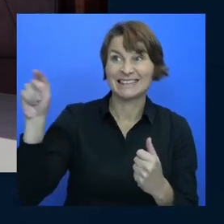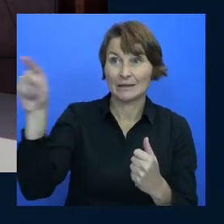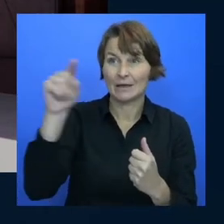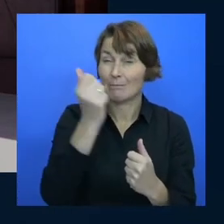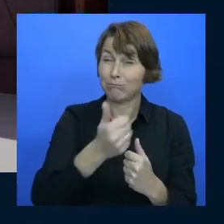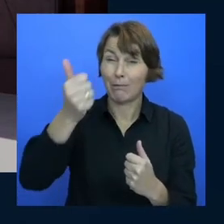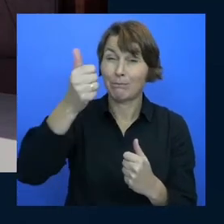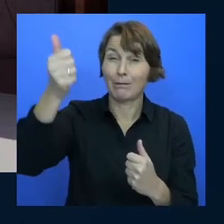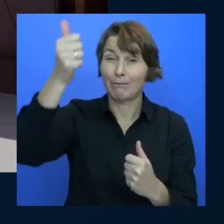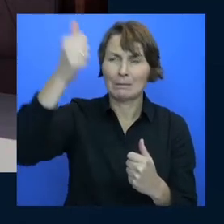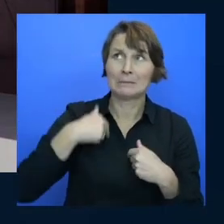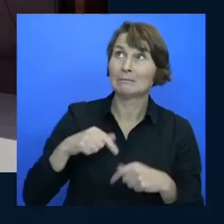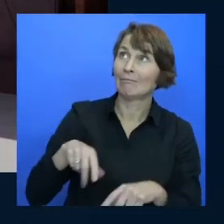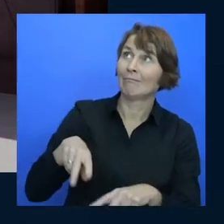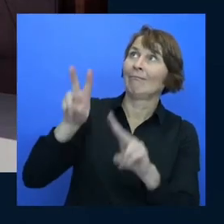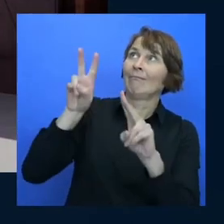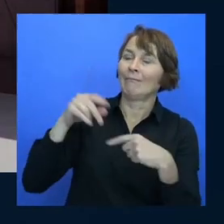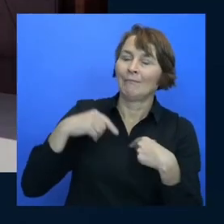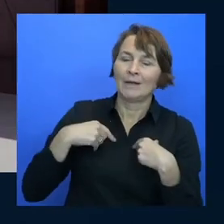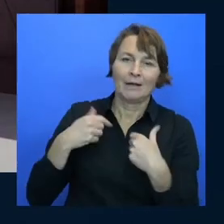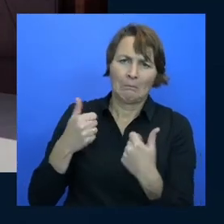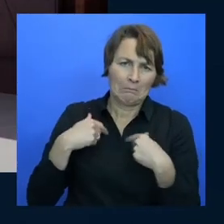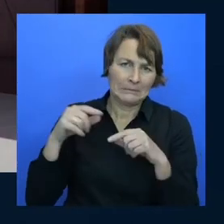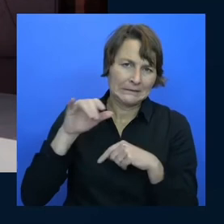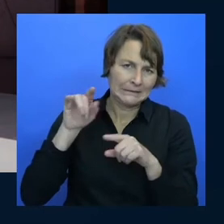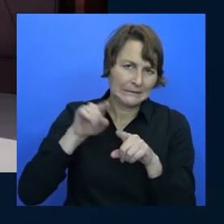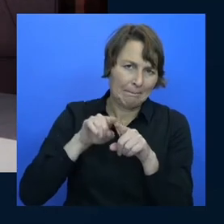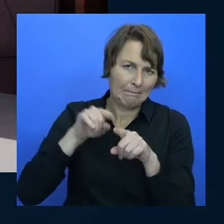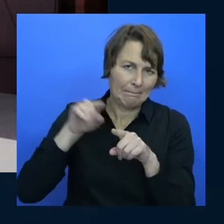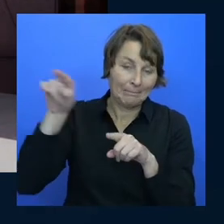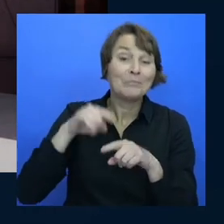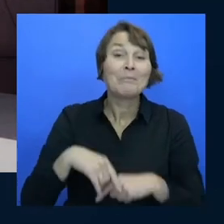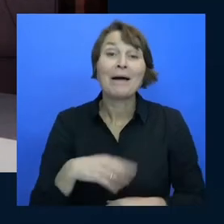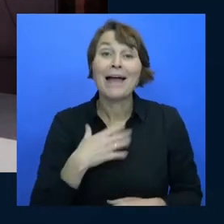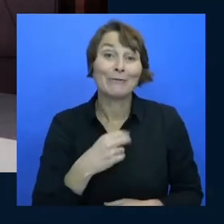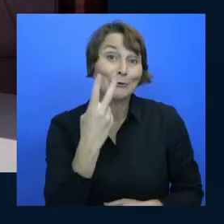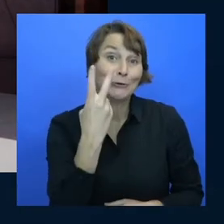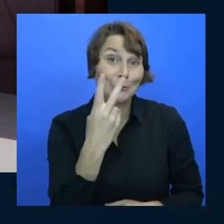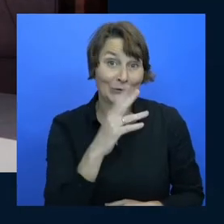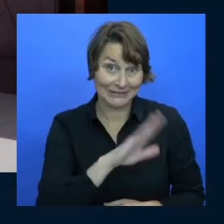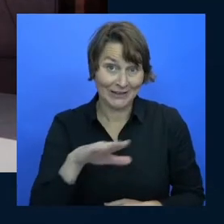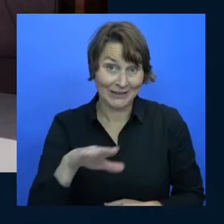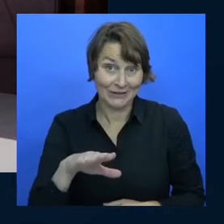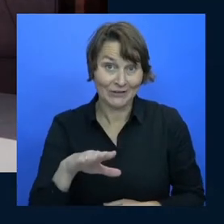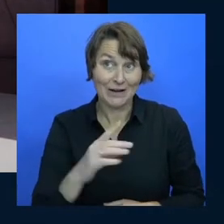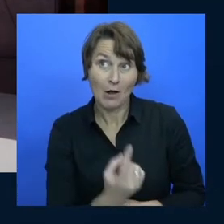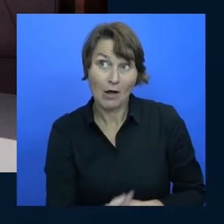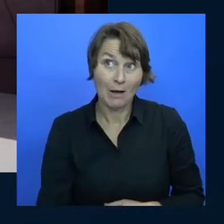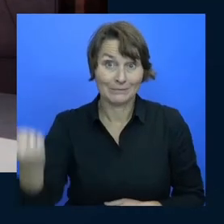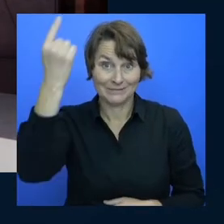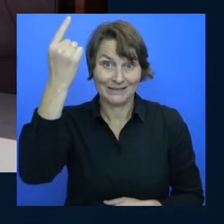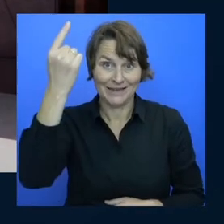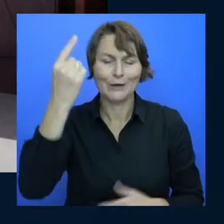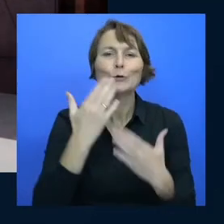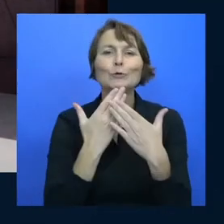their understanding how these things work but I have two two children who are upstairs right now on their virtual school and